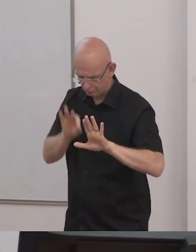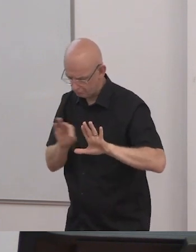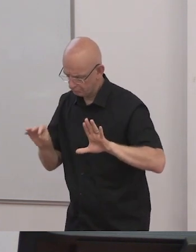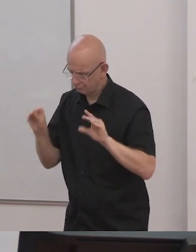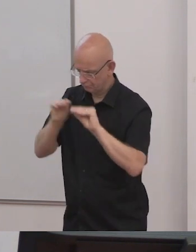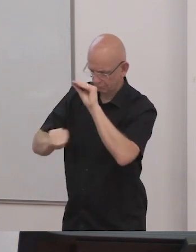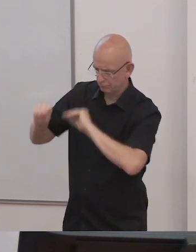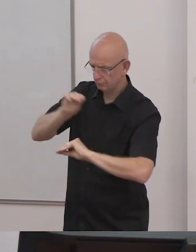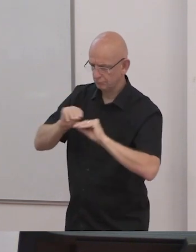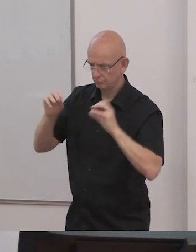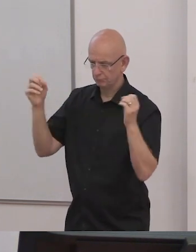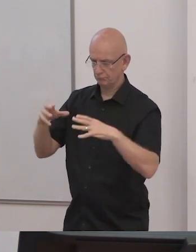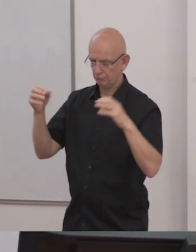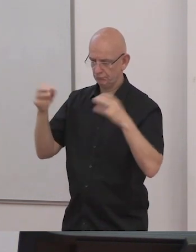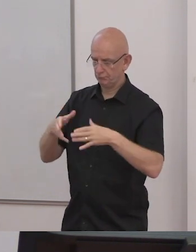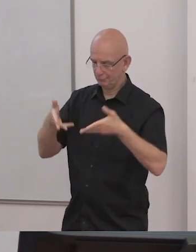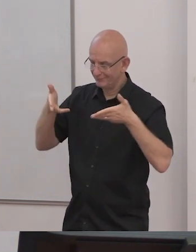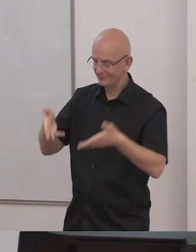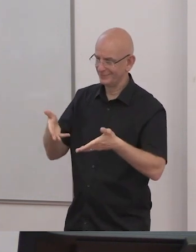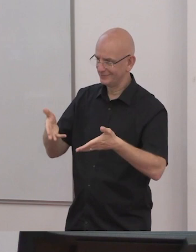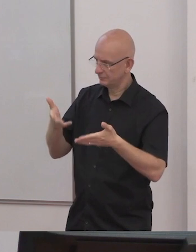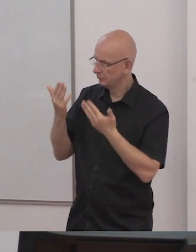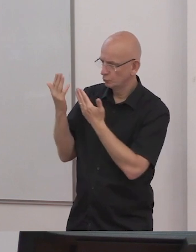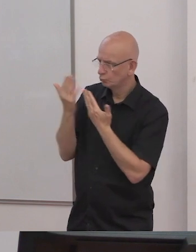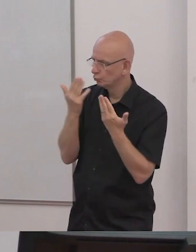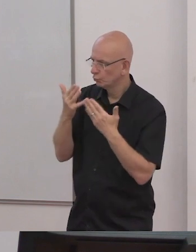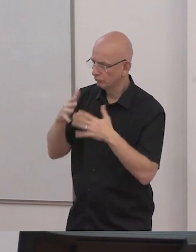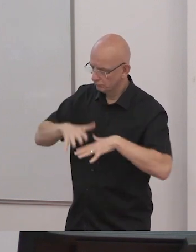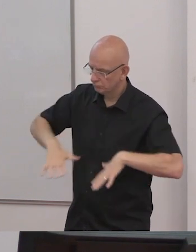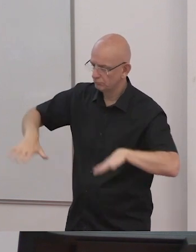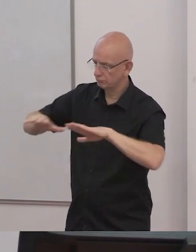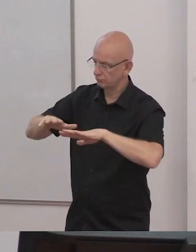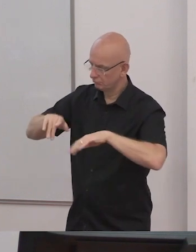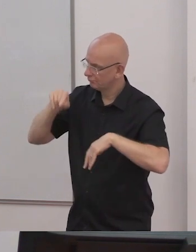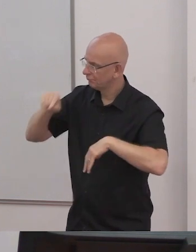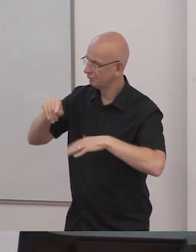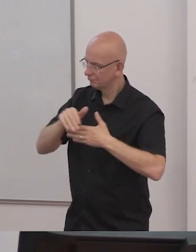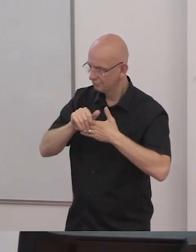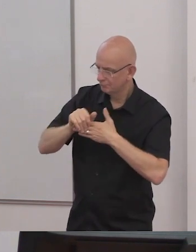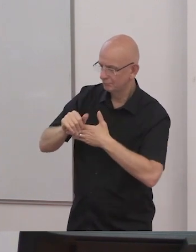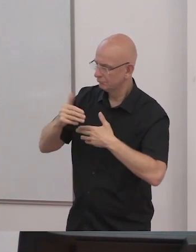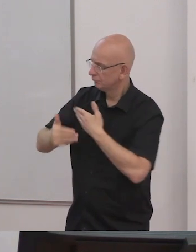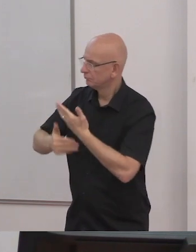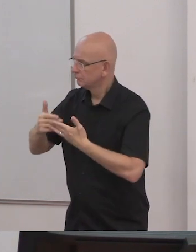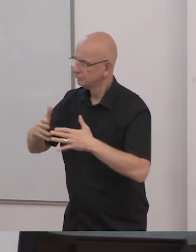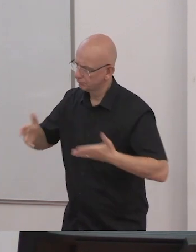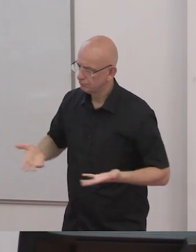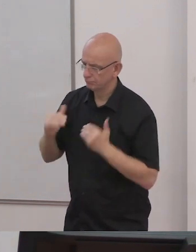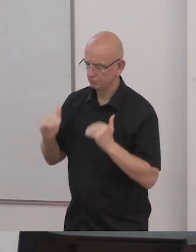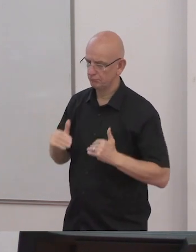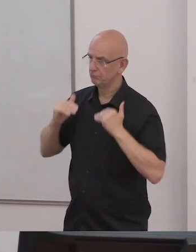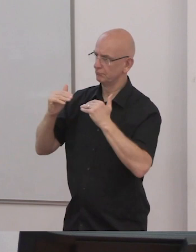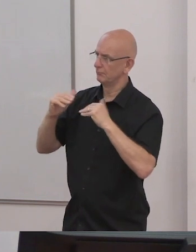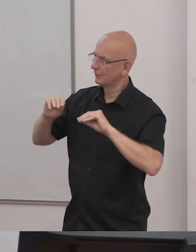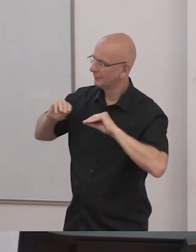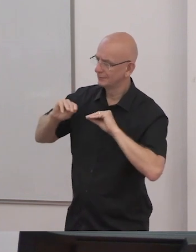and promotion of teachers with inclusive education skills. All those steps